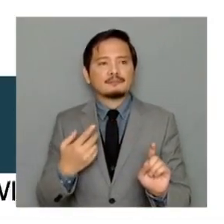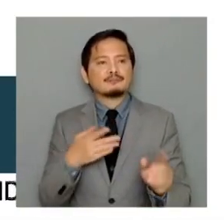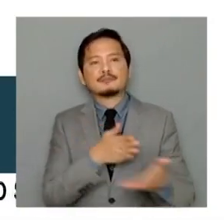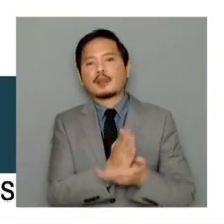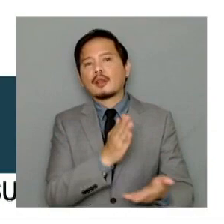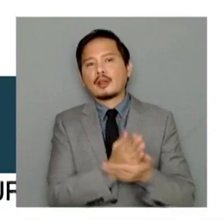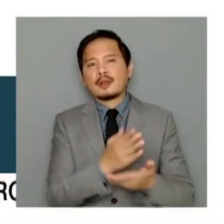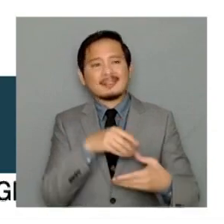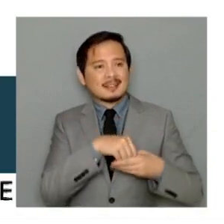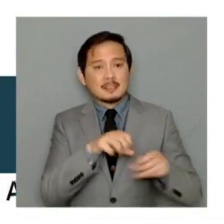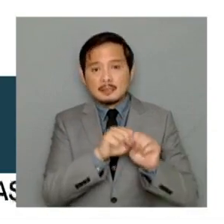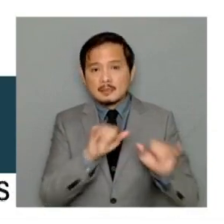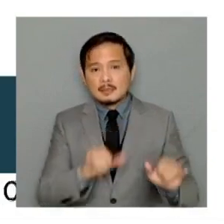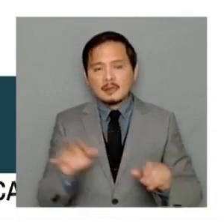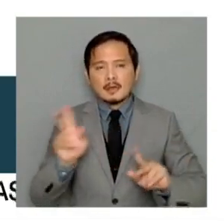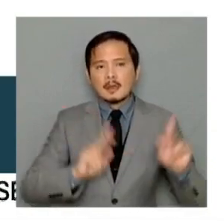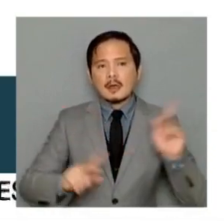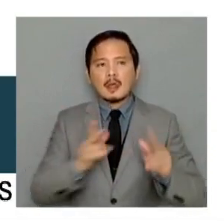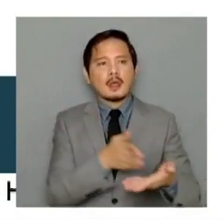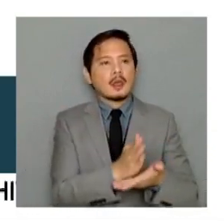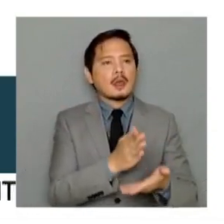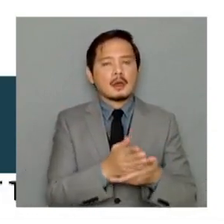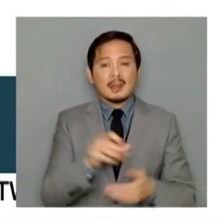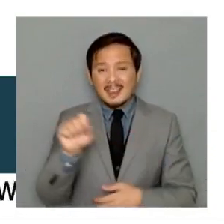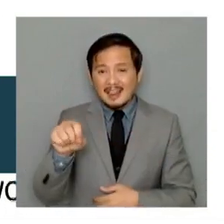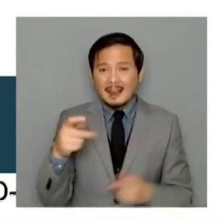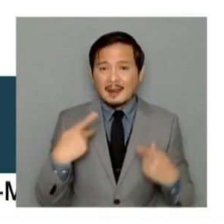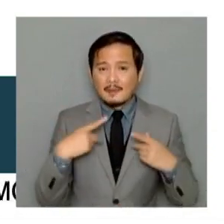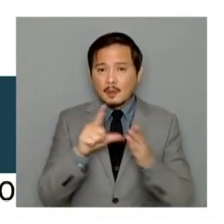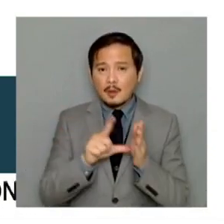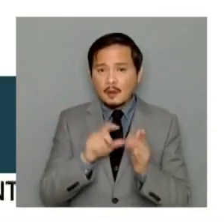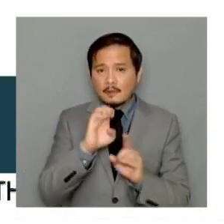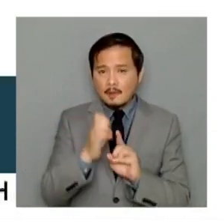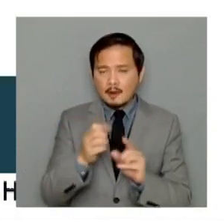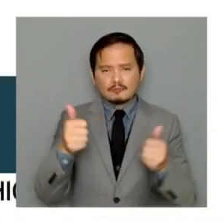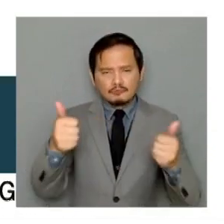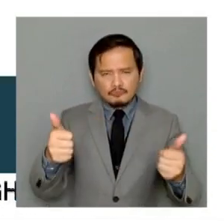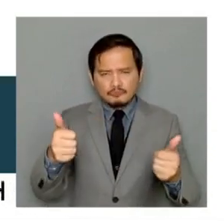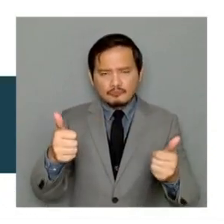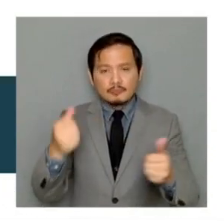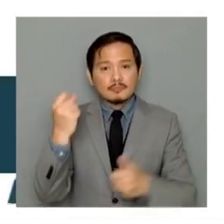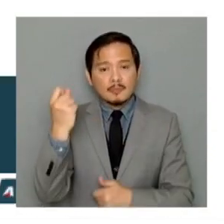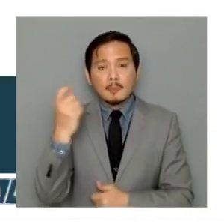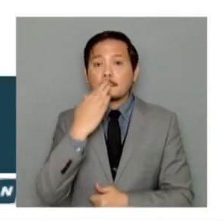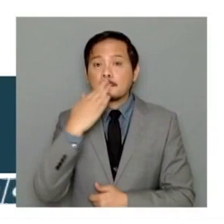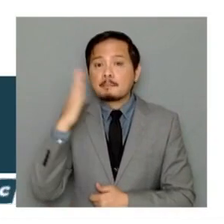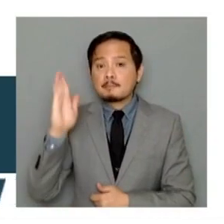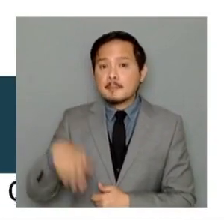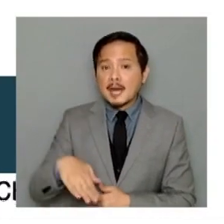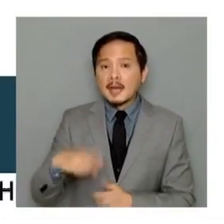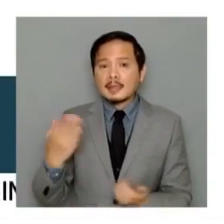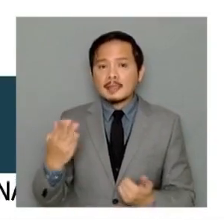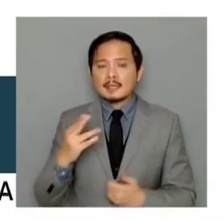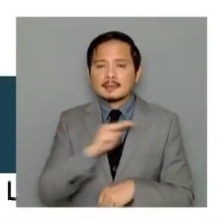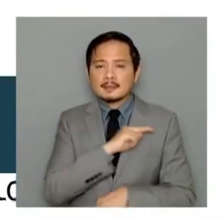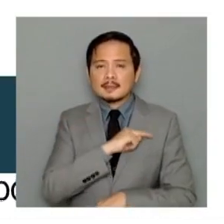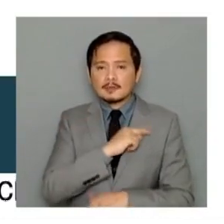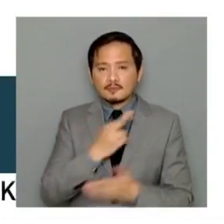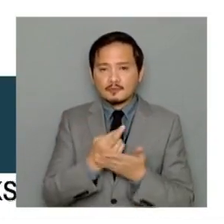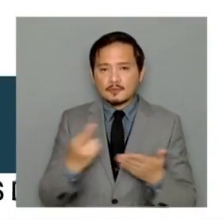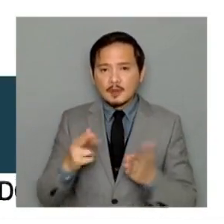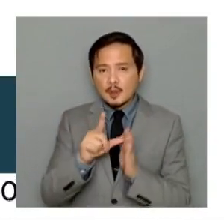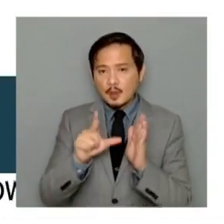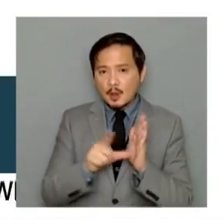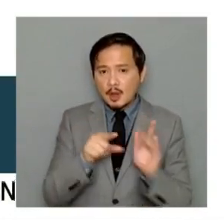situation where, yes, we have some good environmental laws, but we also have some bad natural resource laws that offset